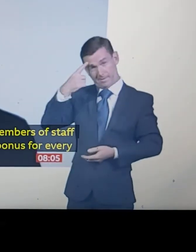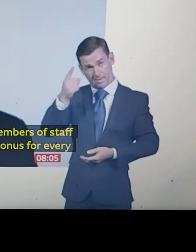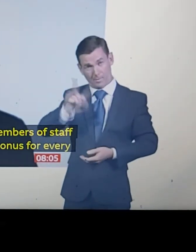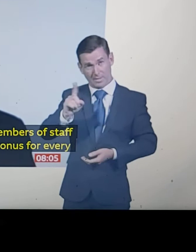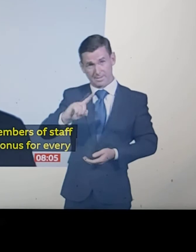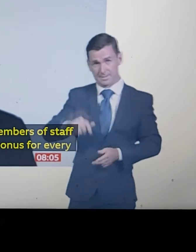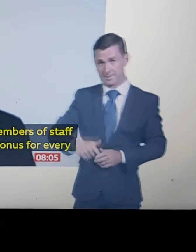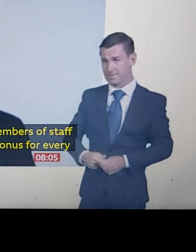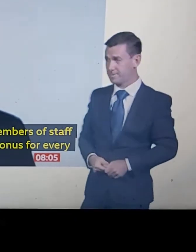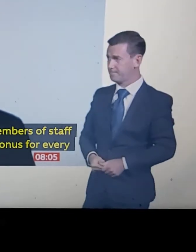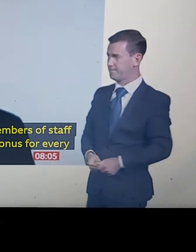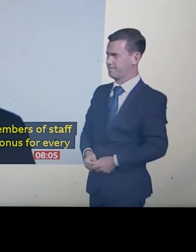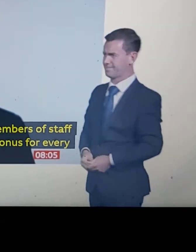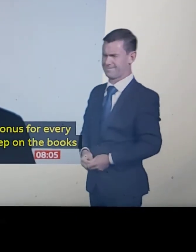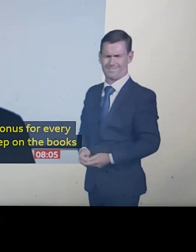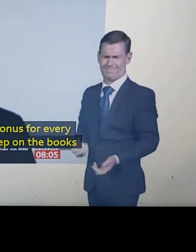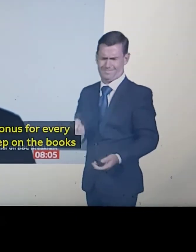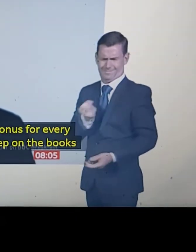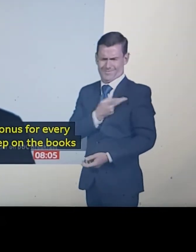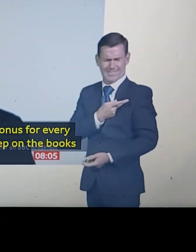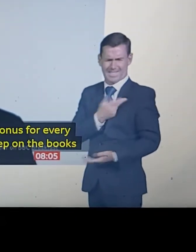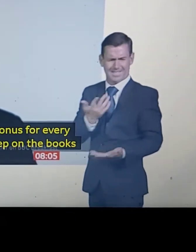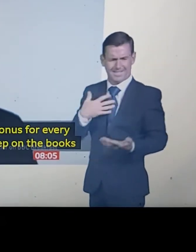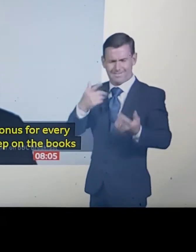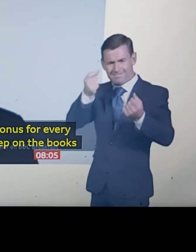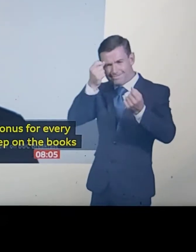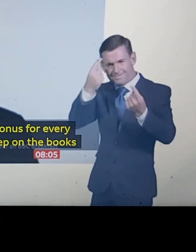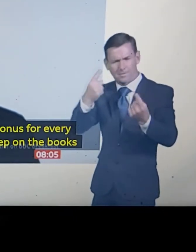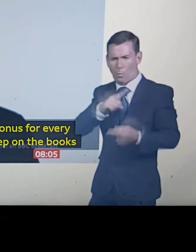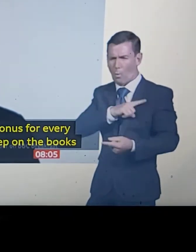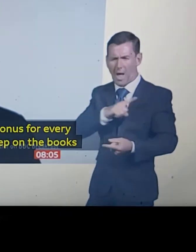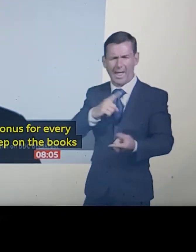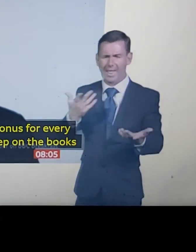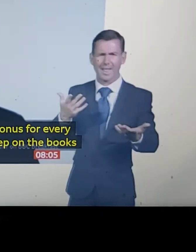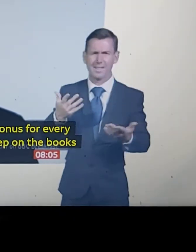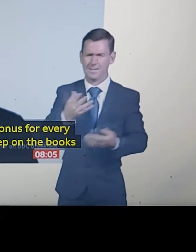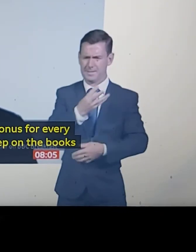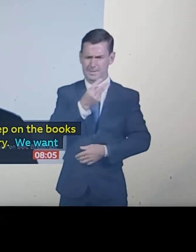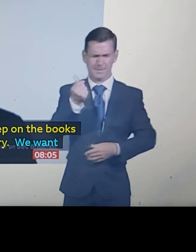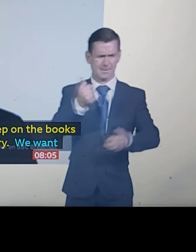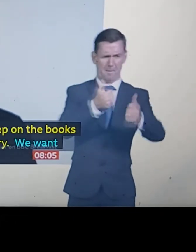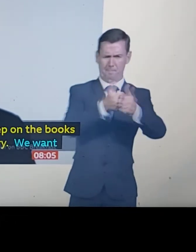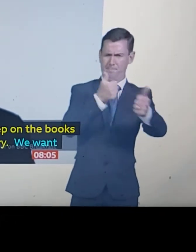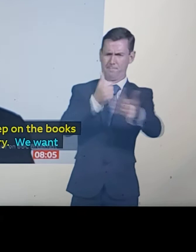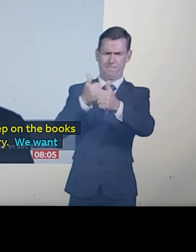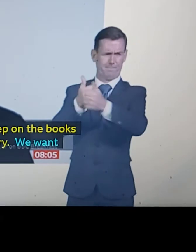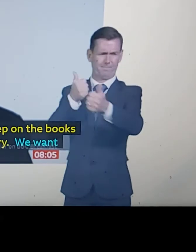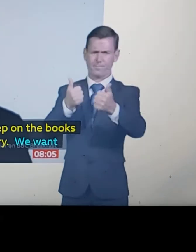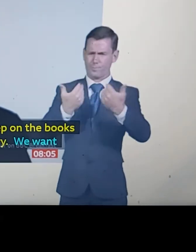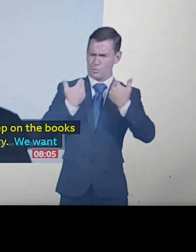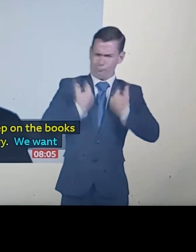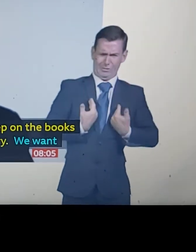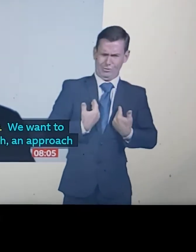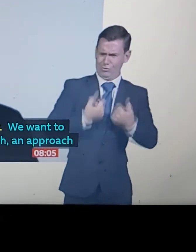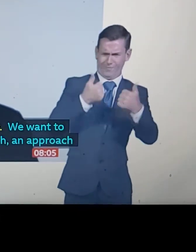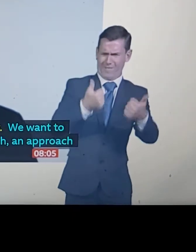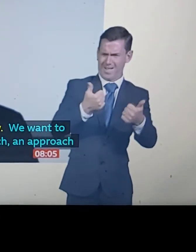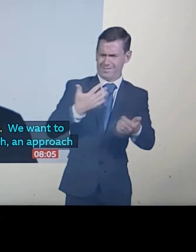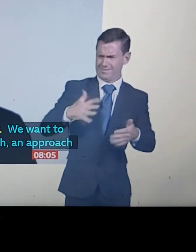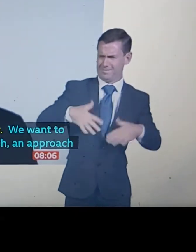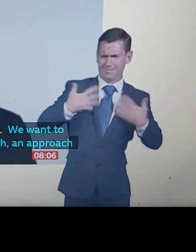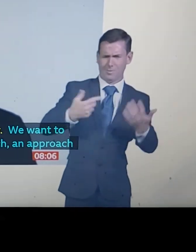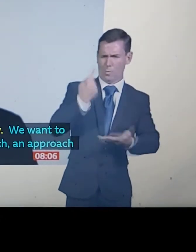Well, we want to see a targeted approach. want to see an approach that reflects that some sectors are far more heavily affected than others.